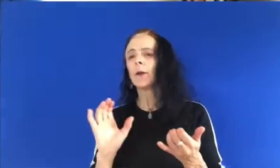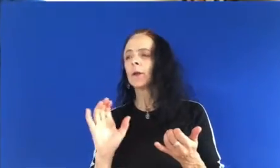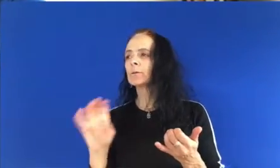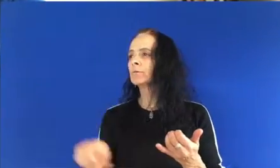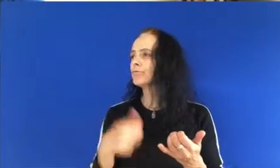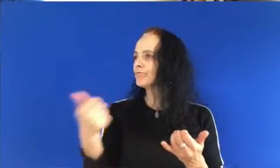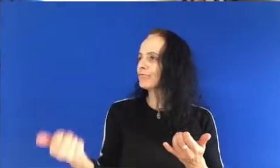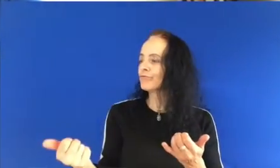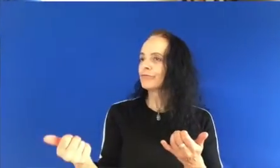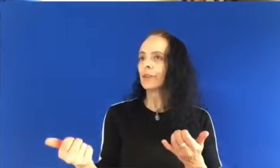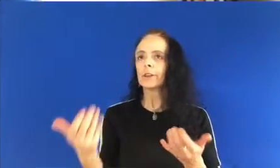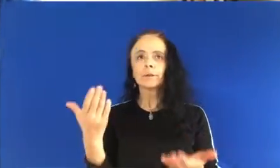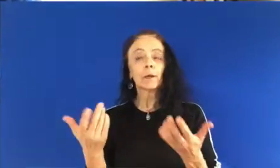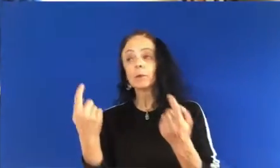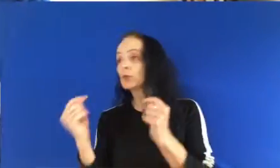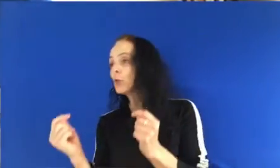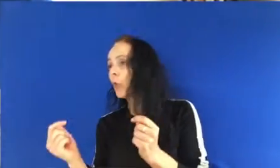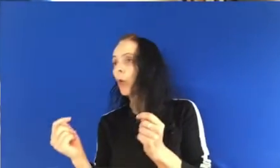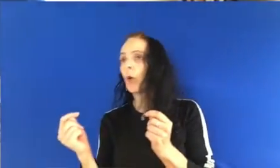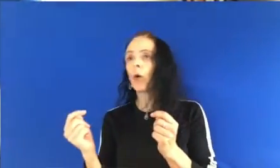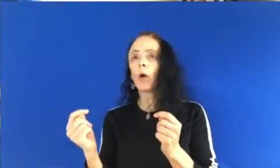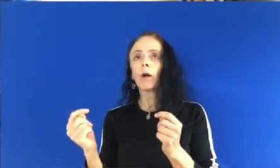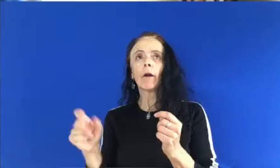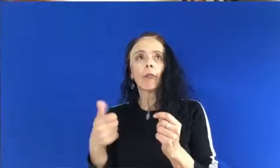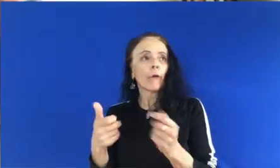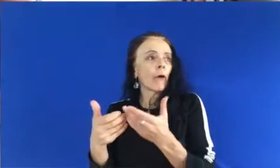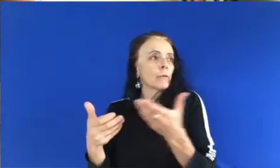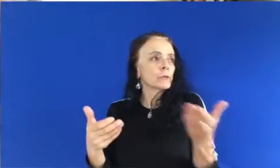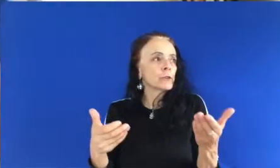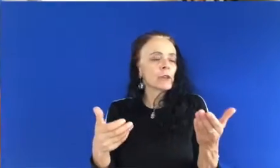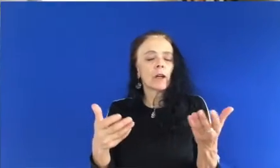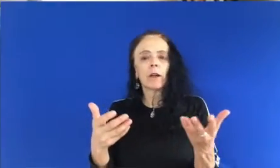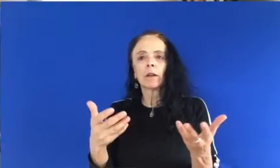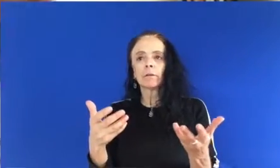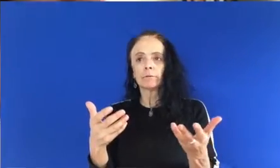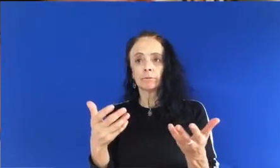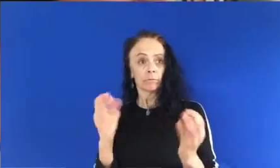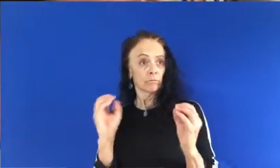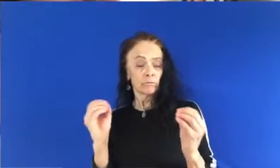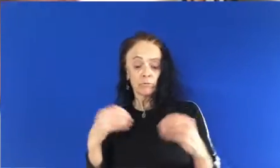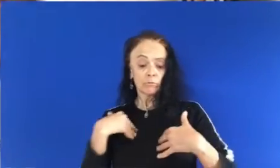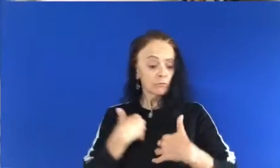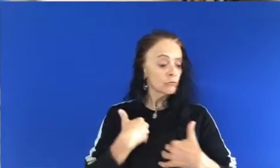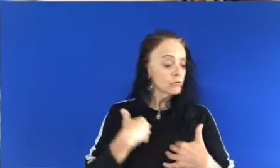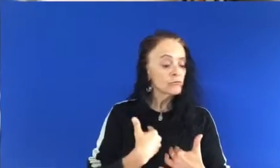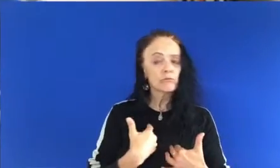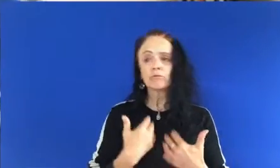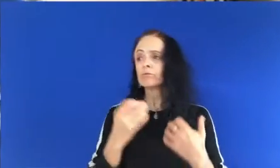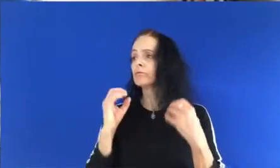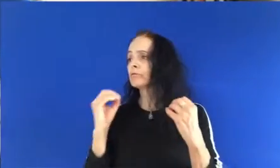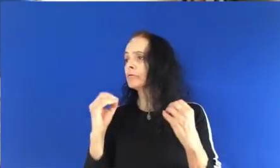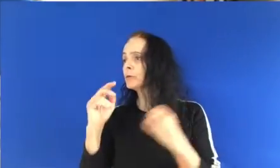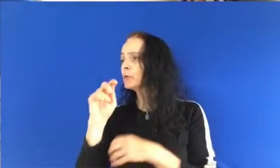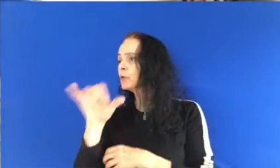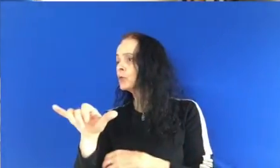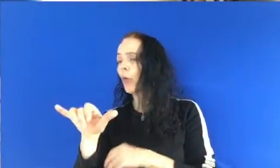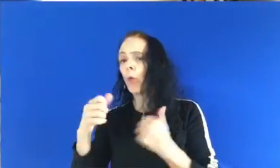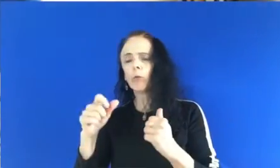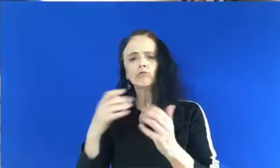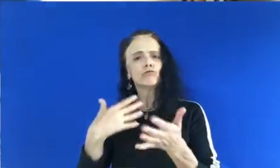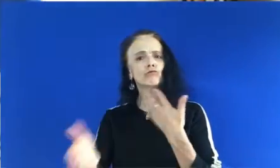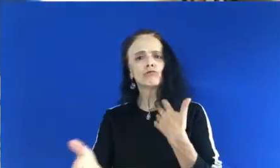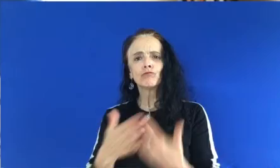now we find another toy or object. Otro jueguete o cualquier